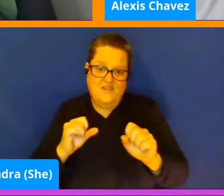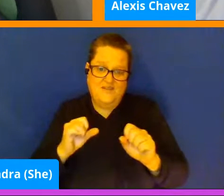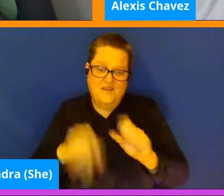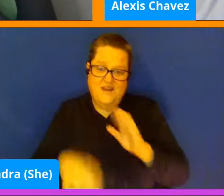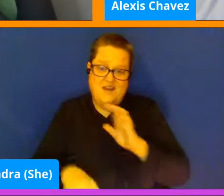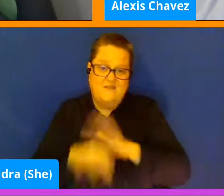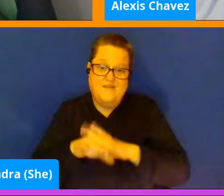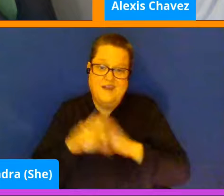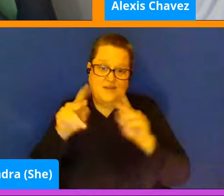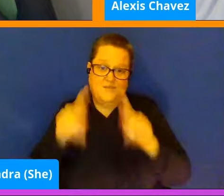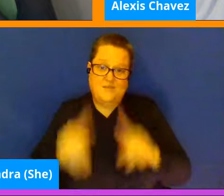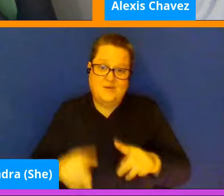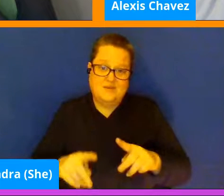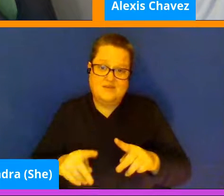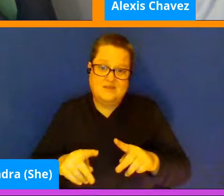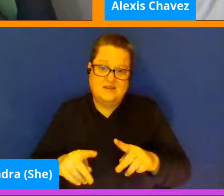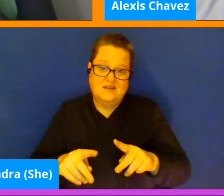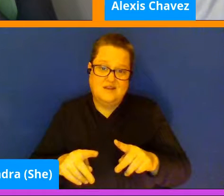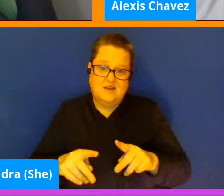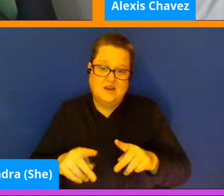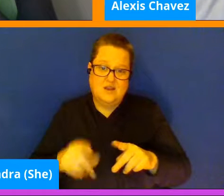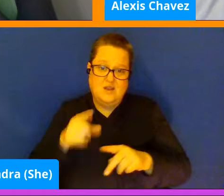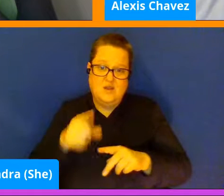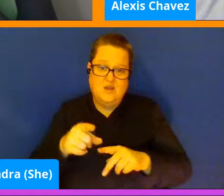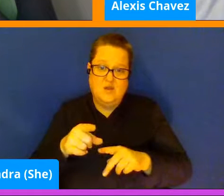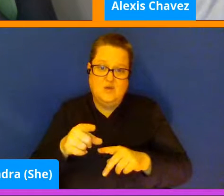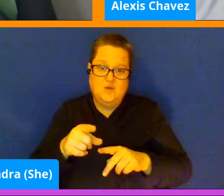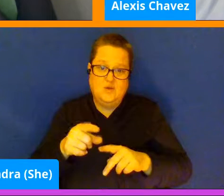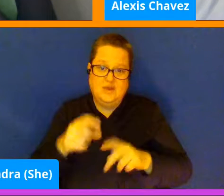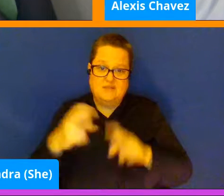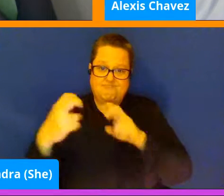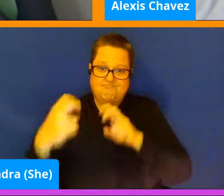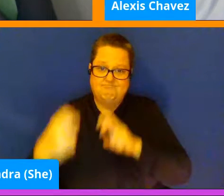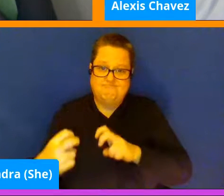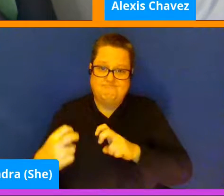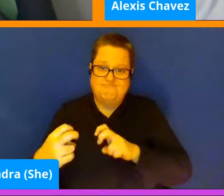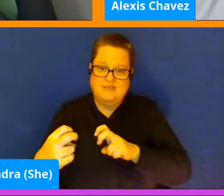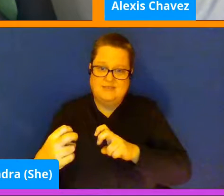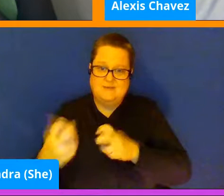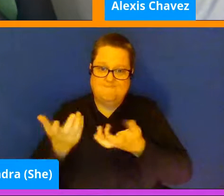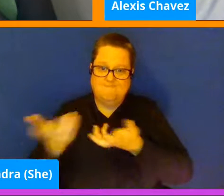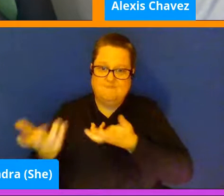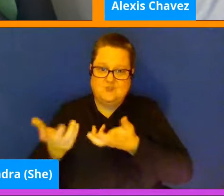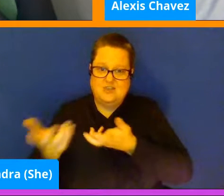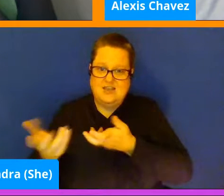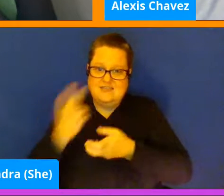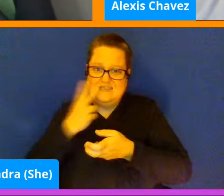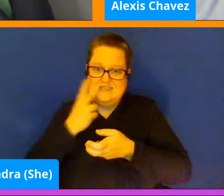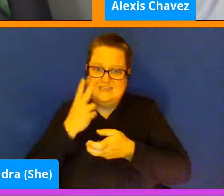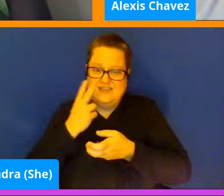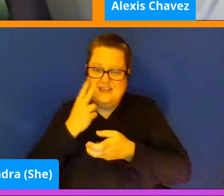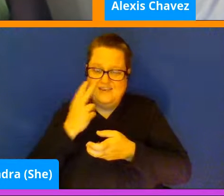that you can move in to help you take a look at things and see if there's maybe some options that you haven't tried.